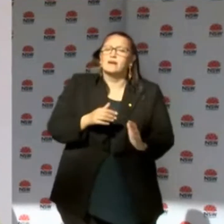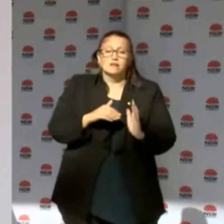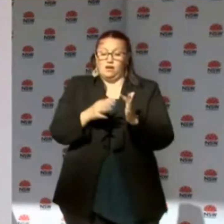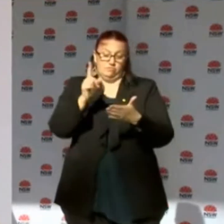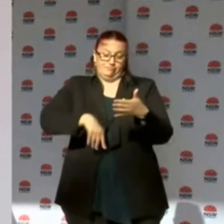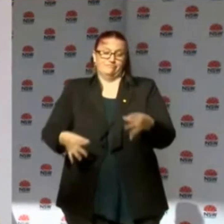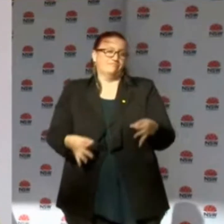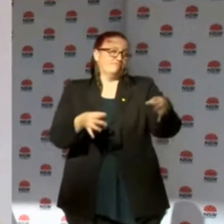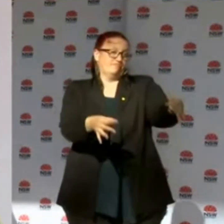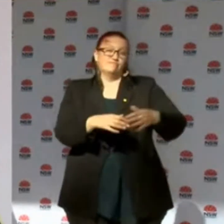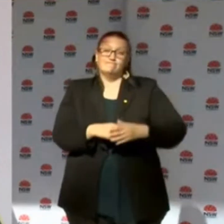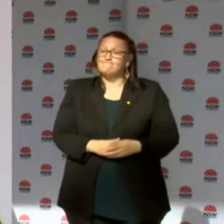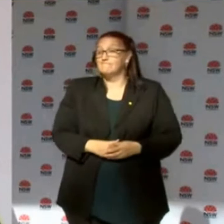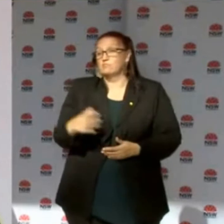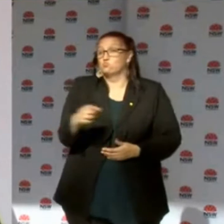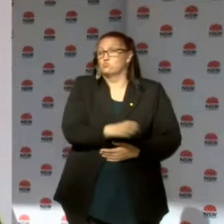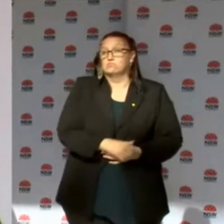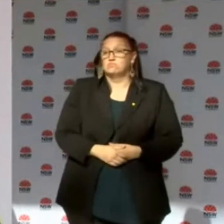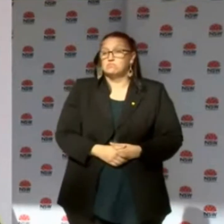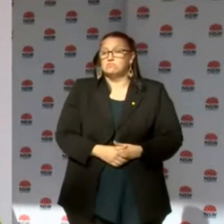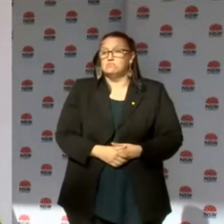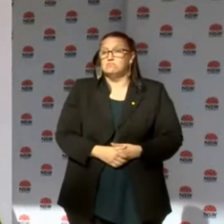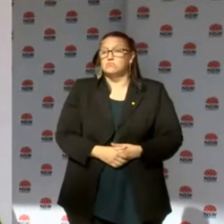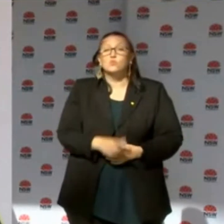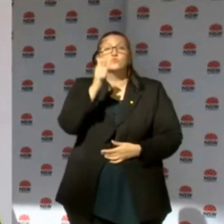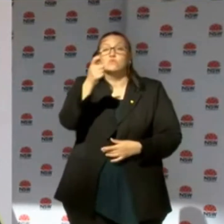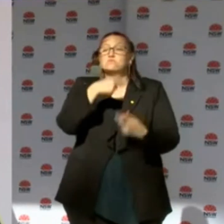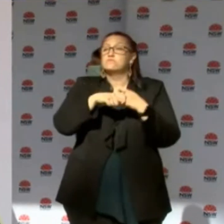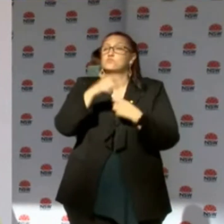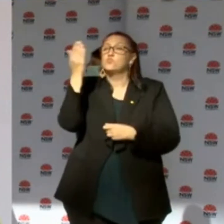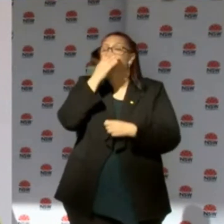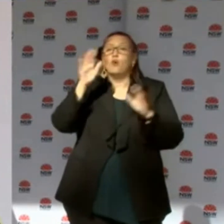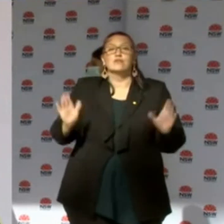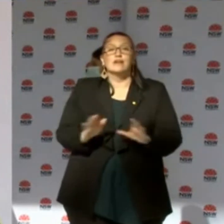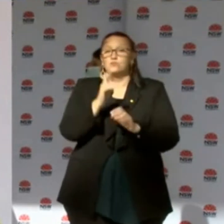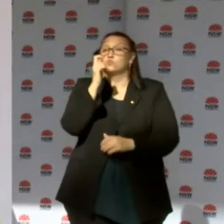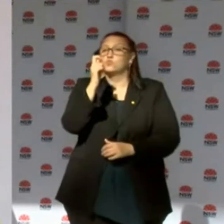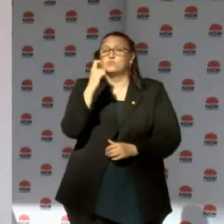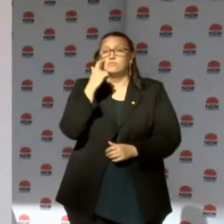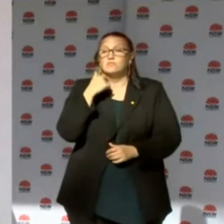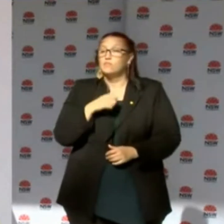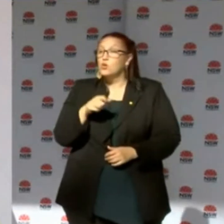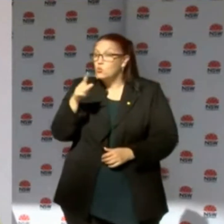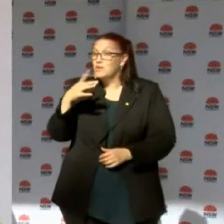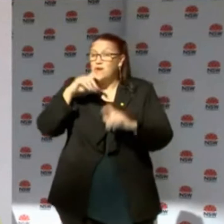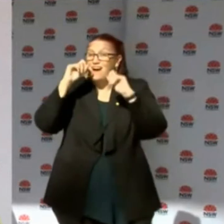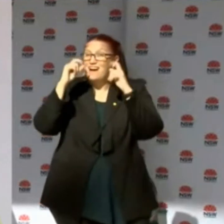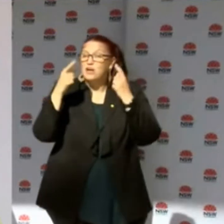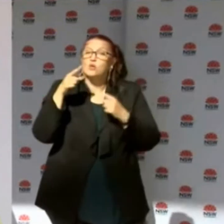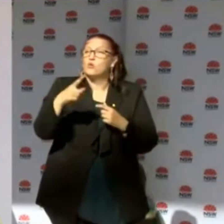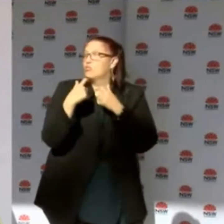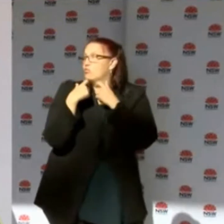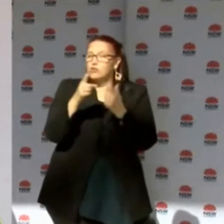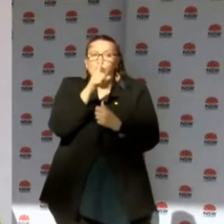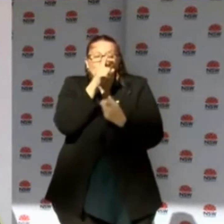As we move into the school holidays, people need to understand that if they choose to go outside the order and drive